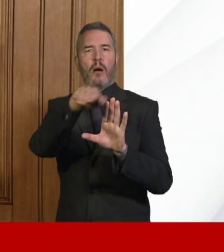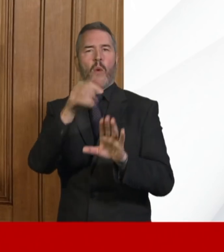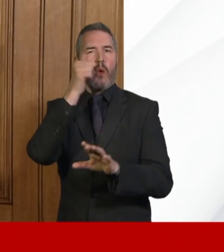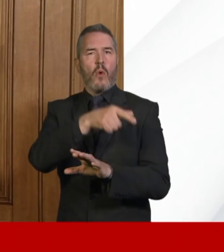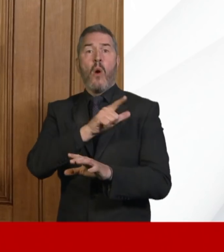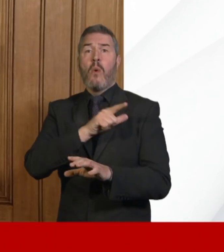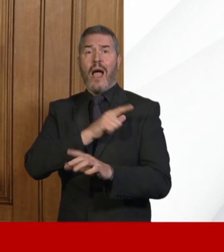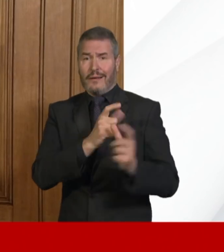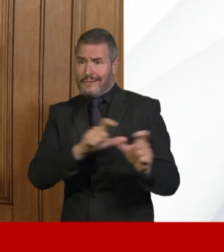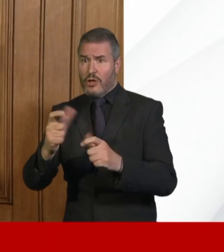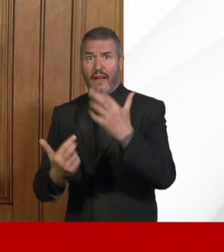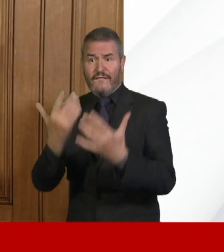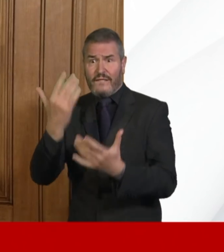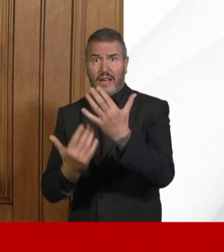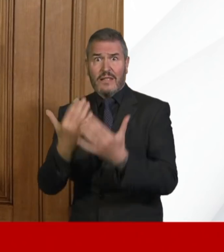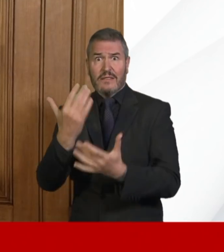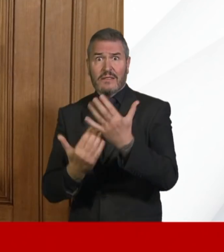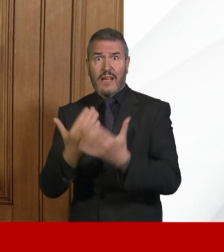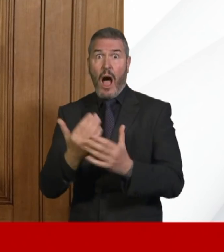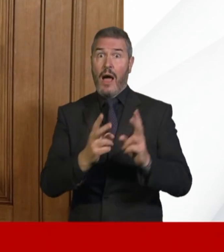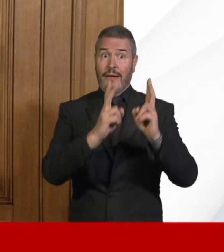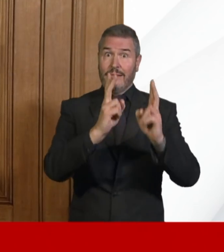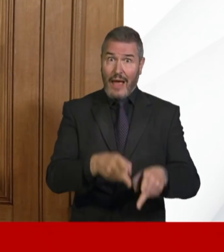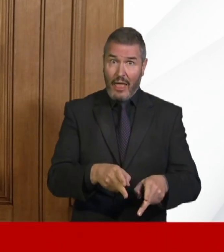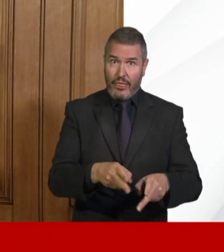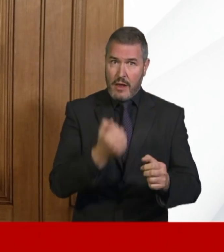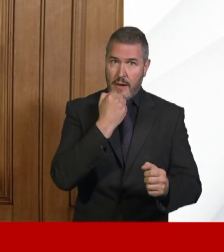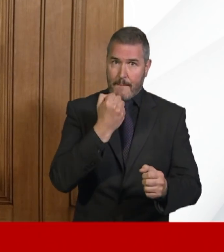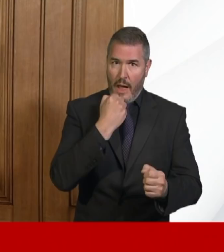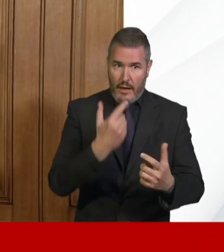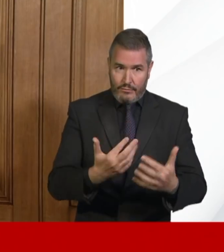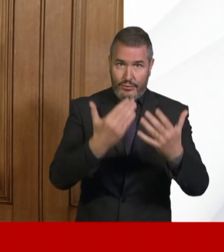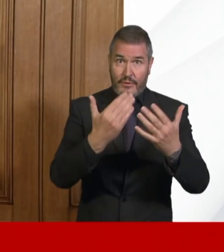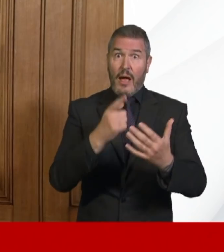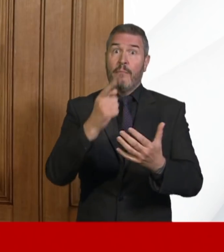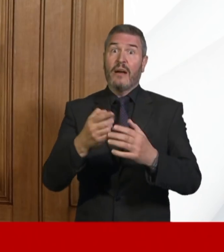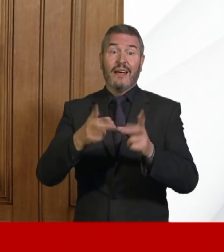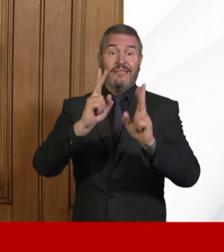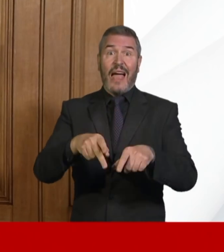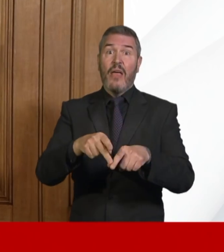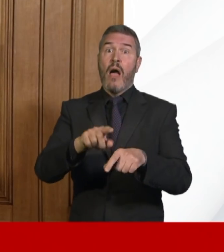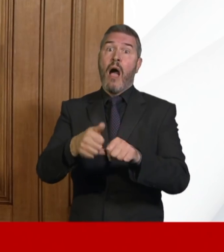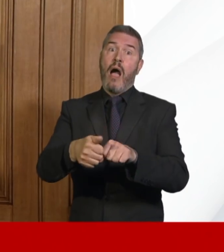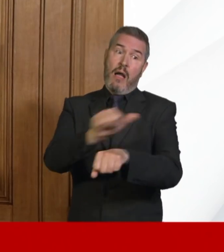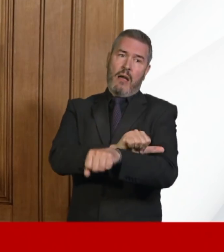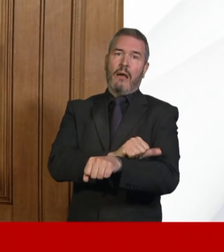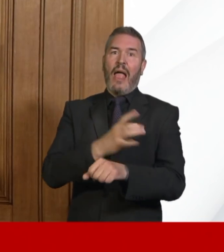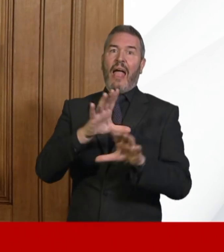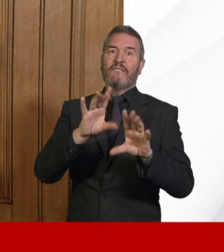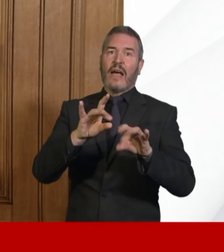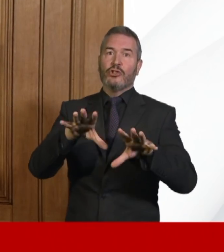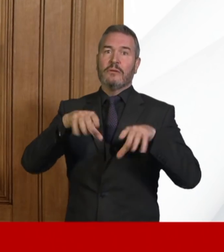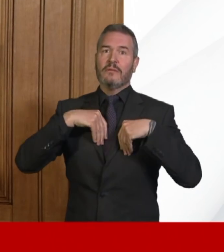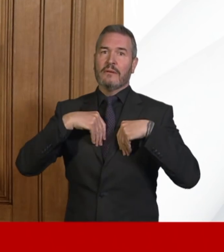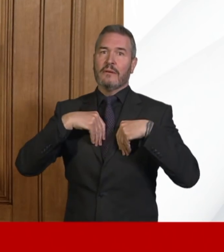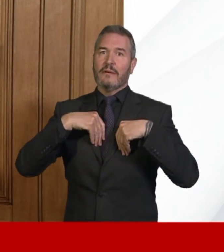figures, and we'll come back to this in a moment, are the deaths, and the deaths follow the numbers of infections. And there's usually a